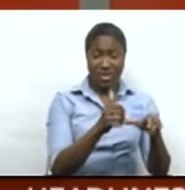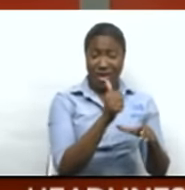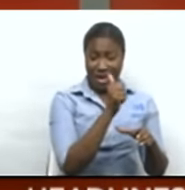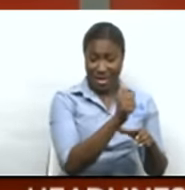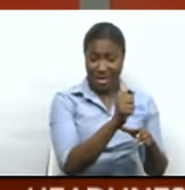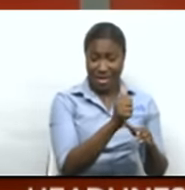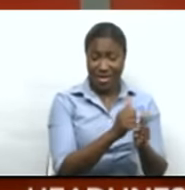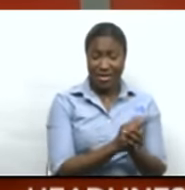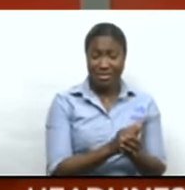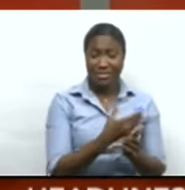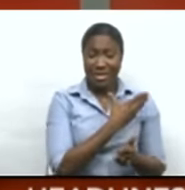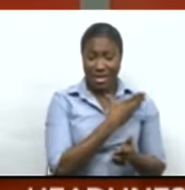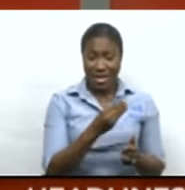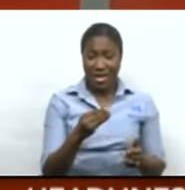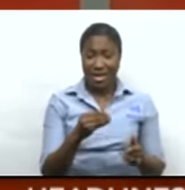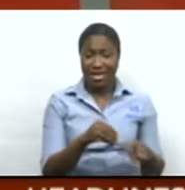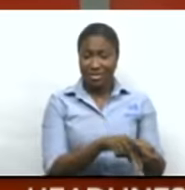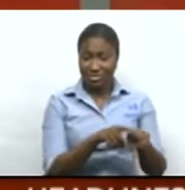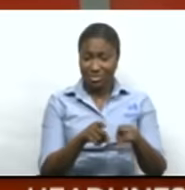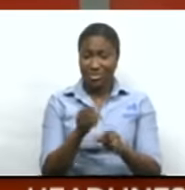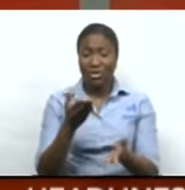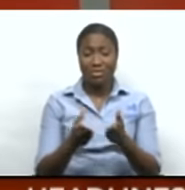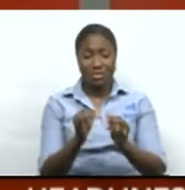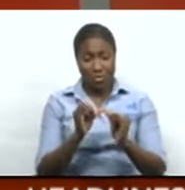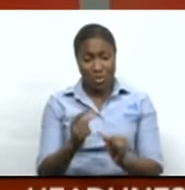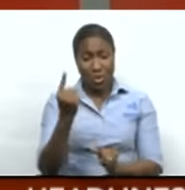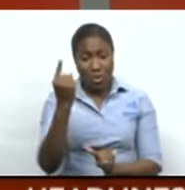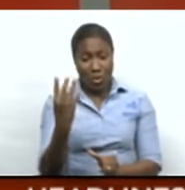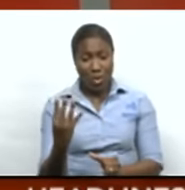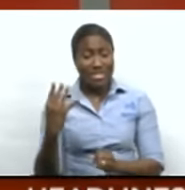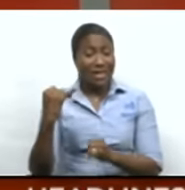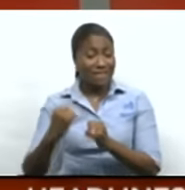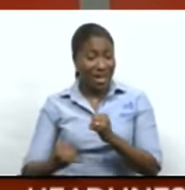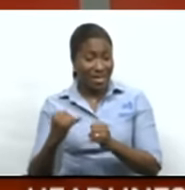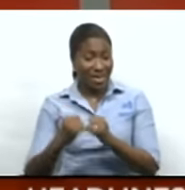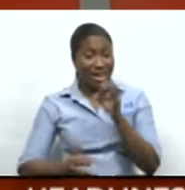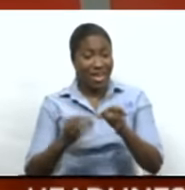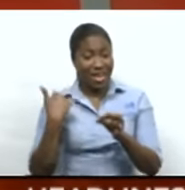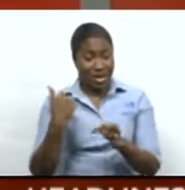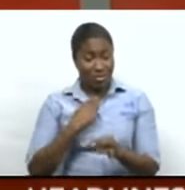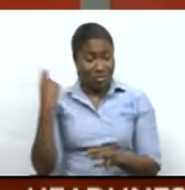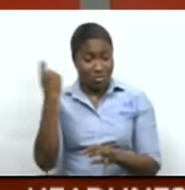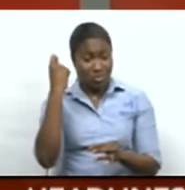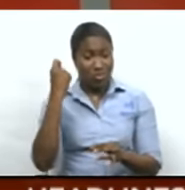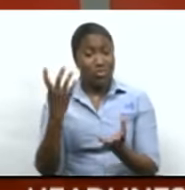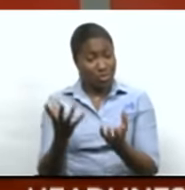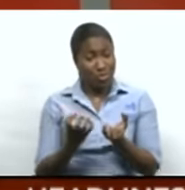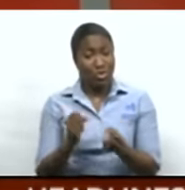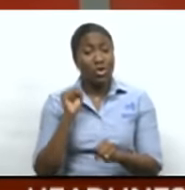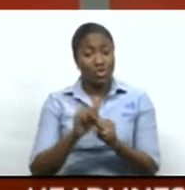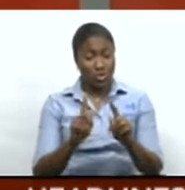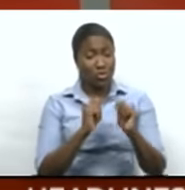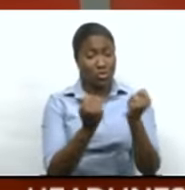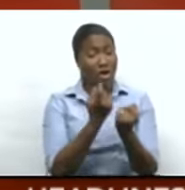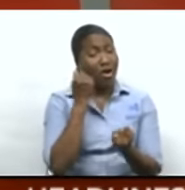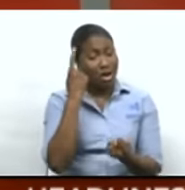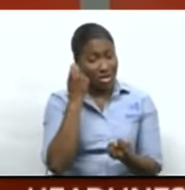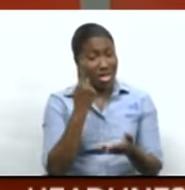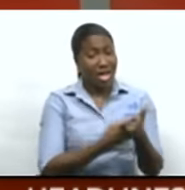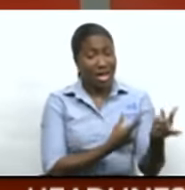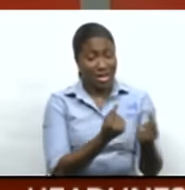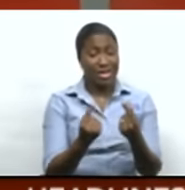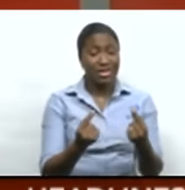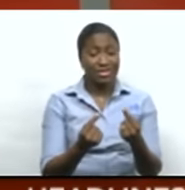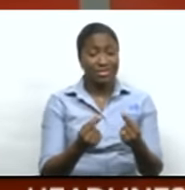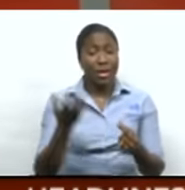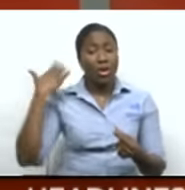the possibility of us going on to the quarterfinals with a win is very real so the guys understand the expectations the games that